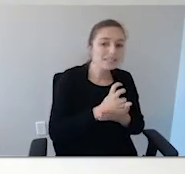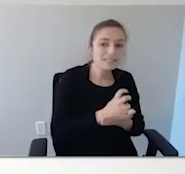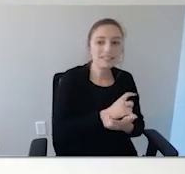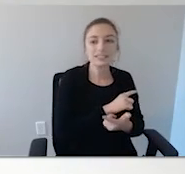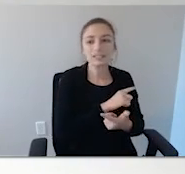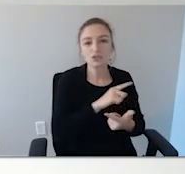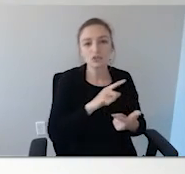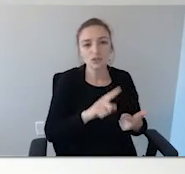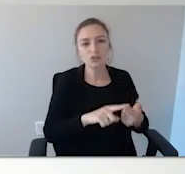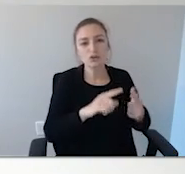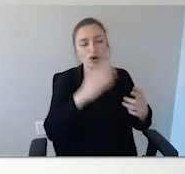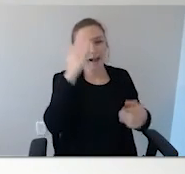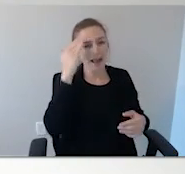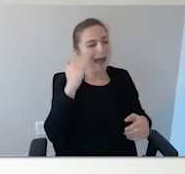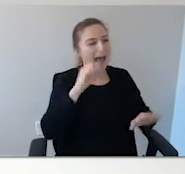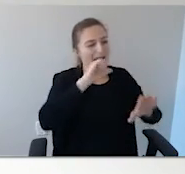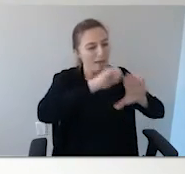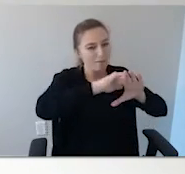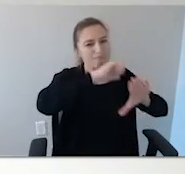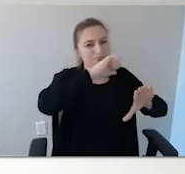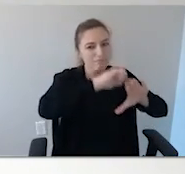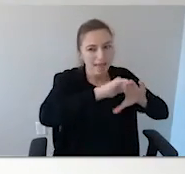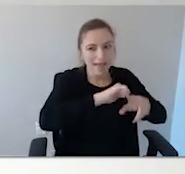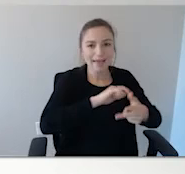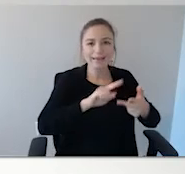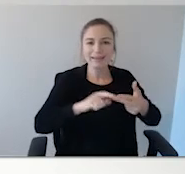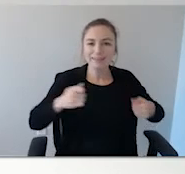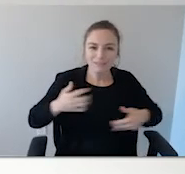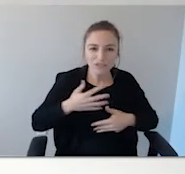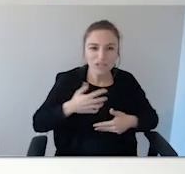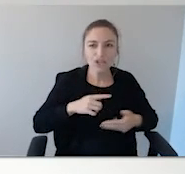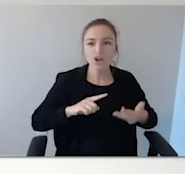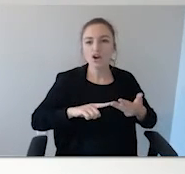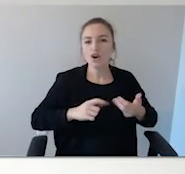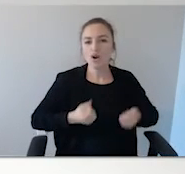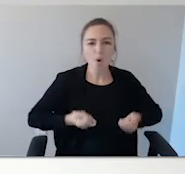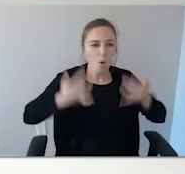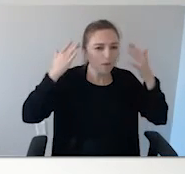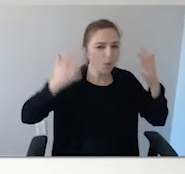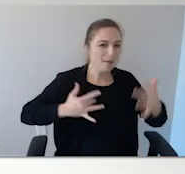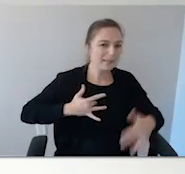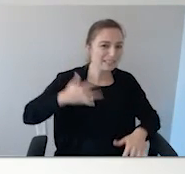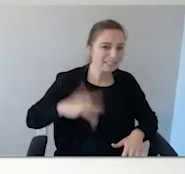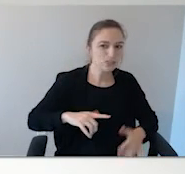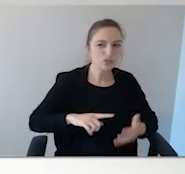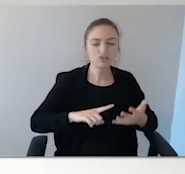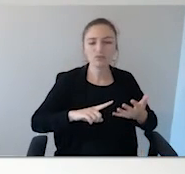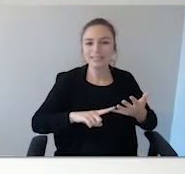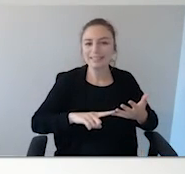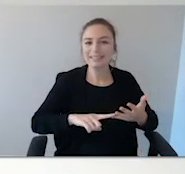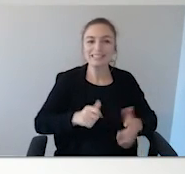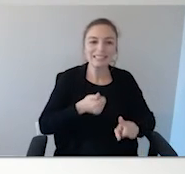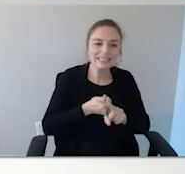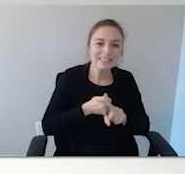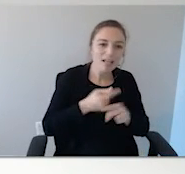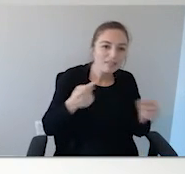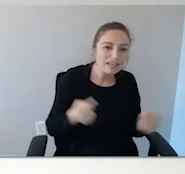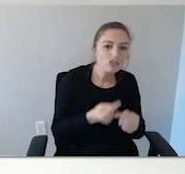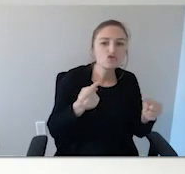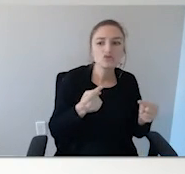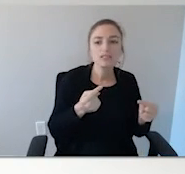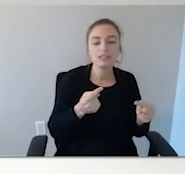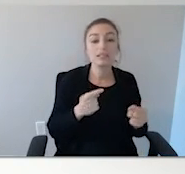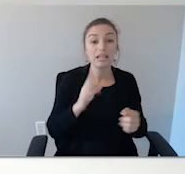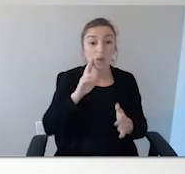bowel disease, debilitating fear, overwhelming sensory dysfunction, pica, and self-injury. It defines human